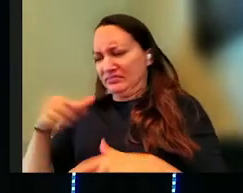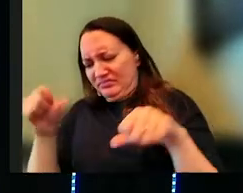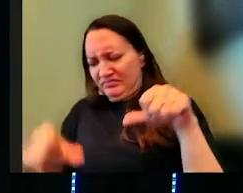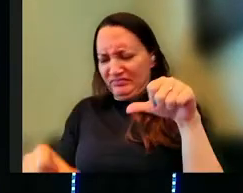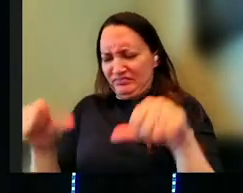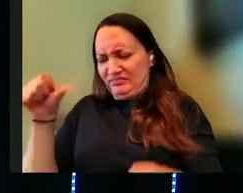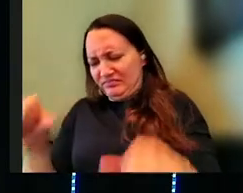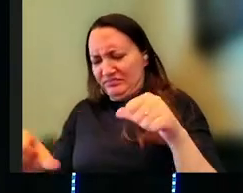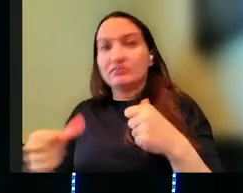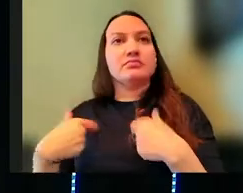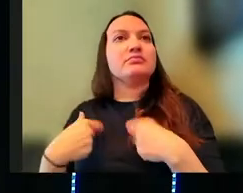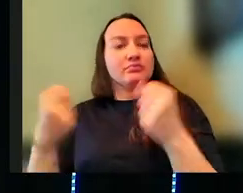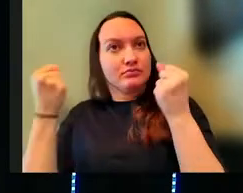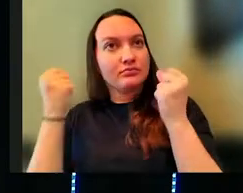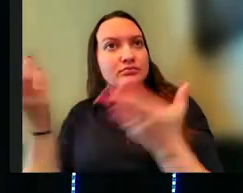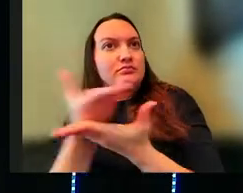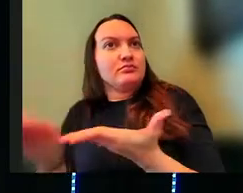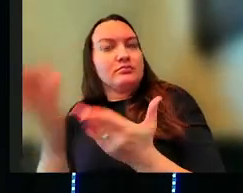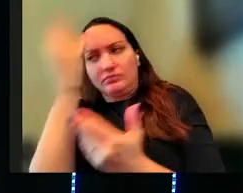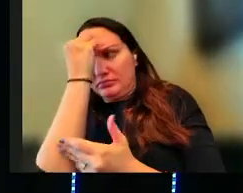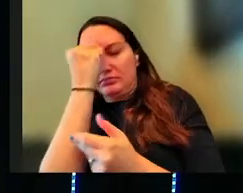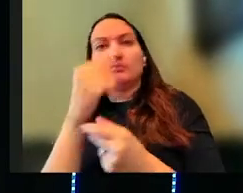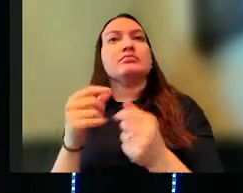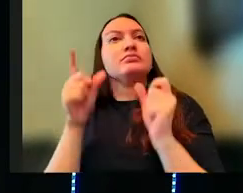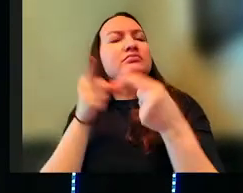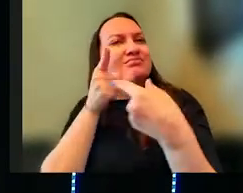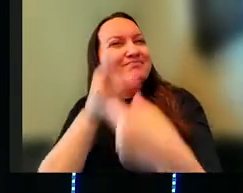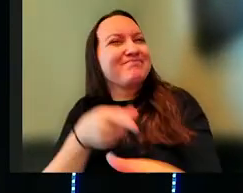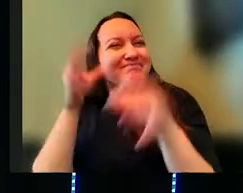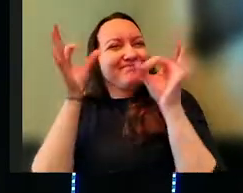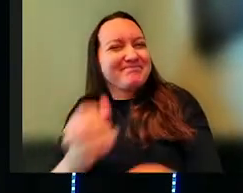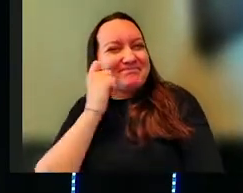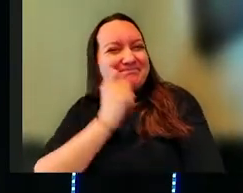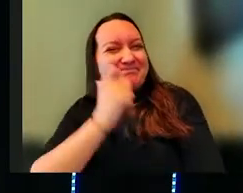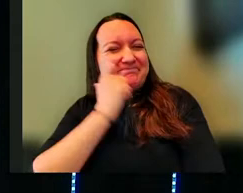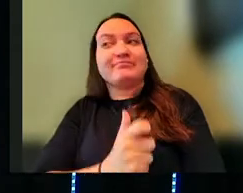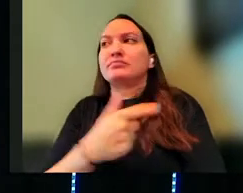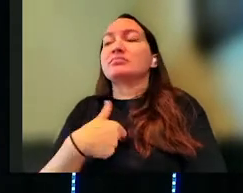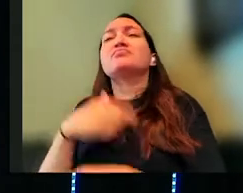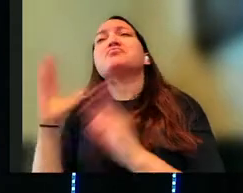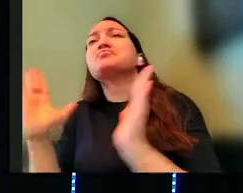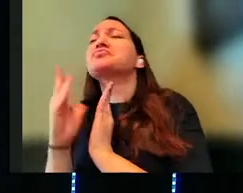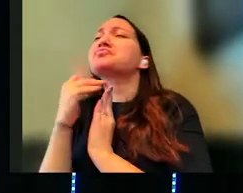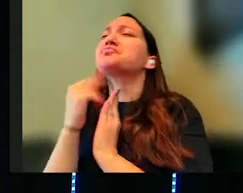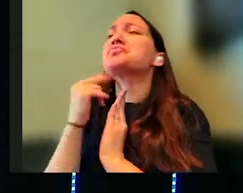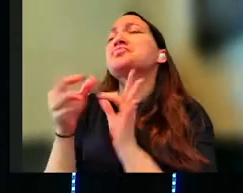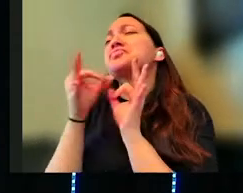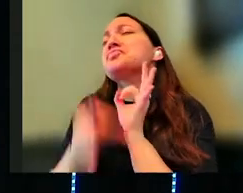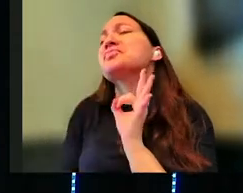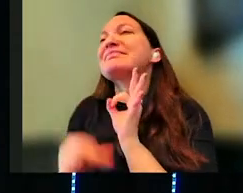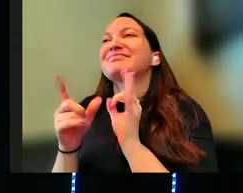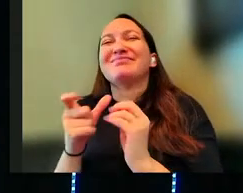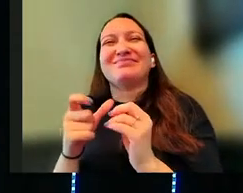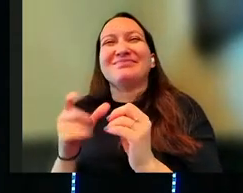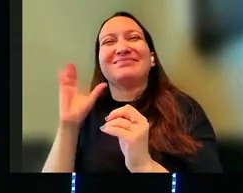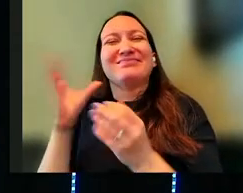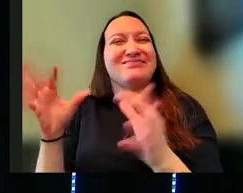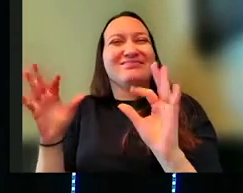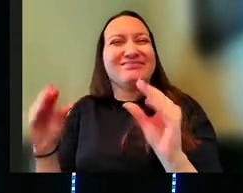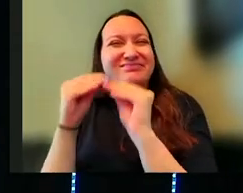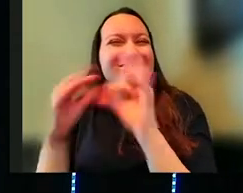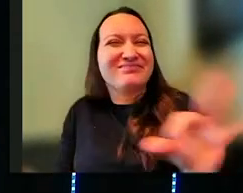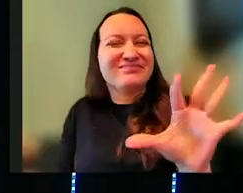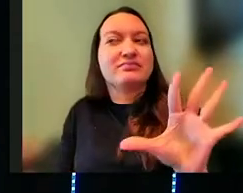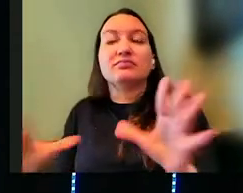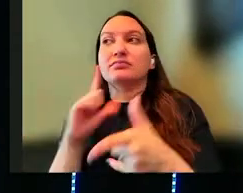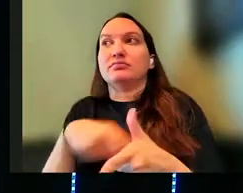we, we have a lot of things. We struggle to make decisions on a daily basis from very small, practical, simple things that kind of don't matter at all and